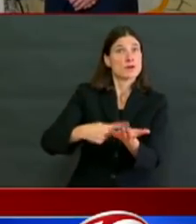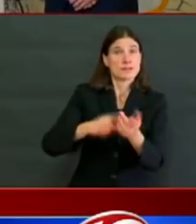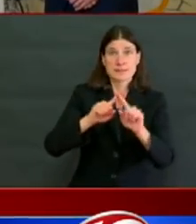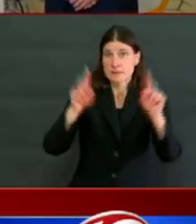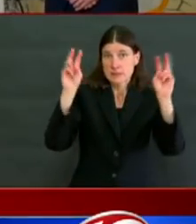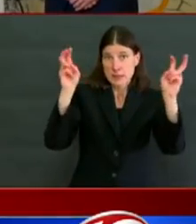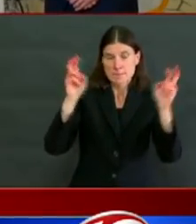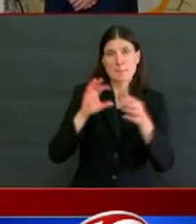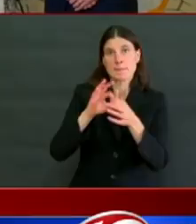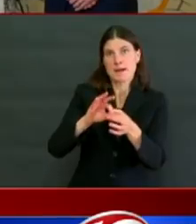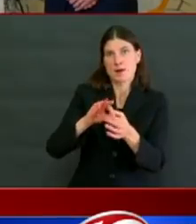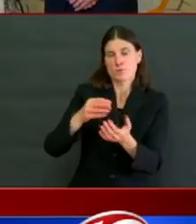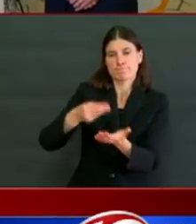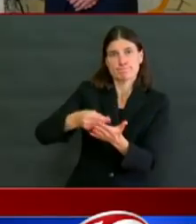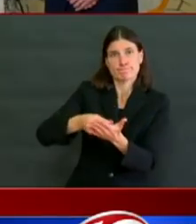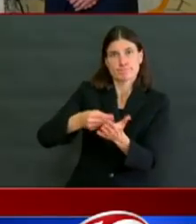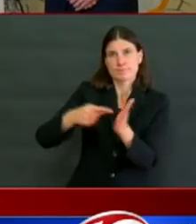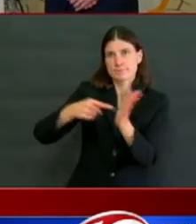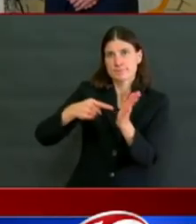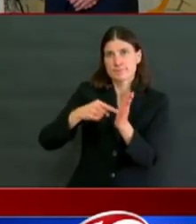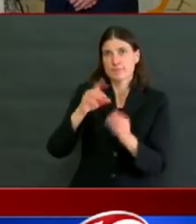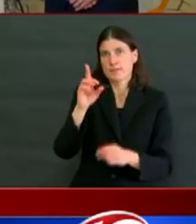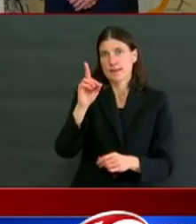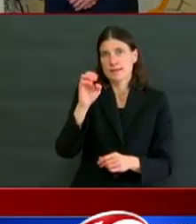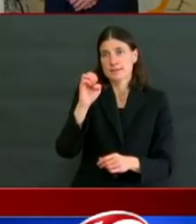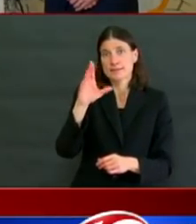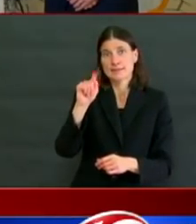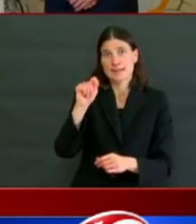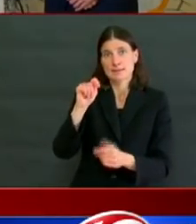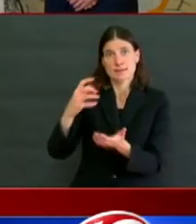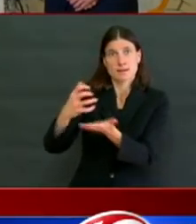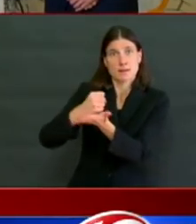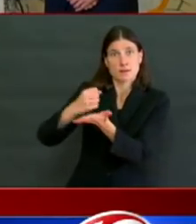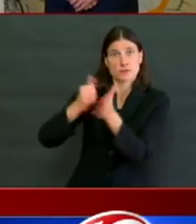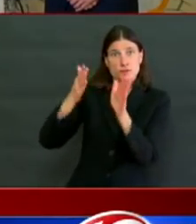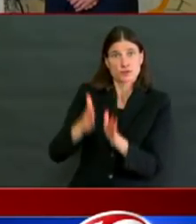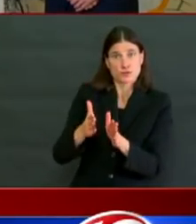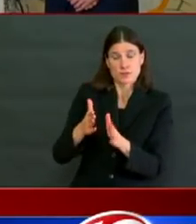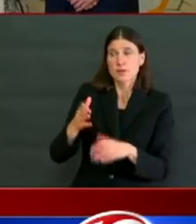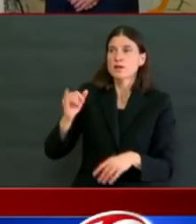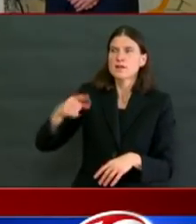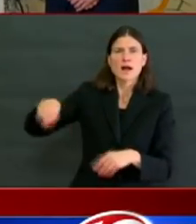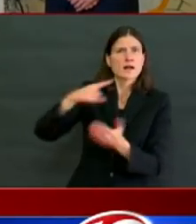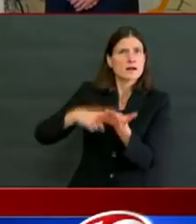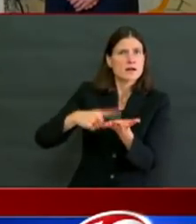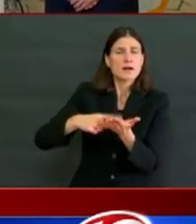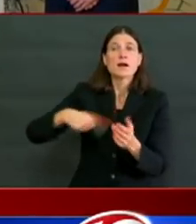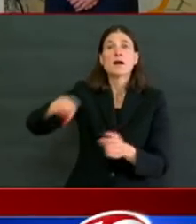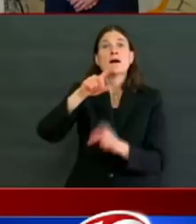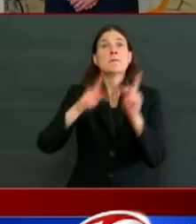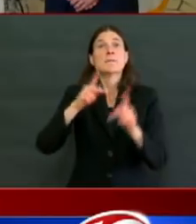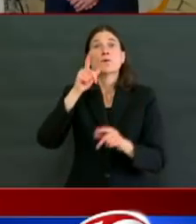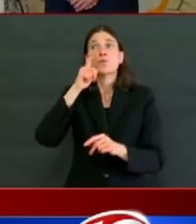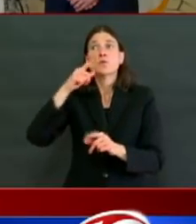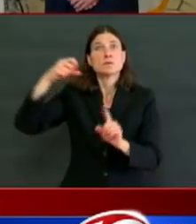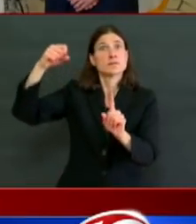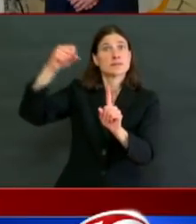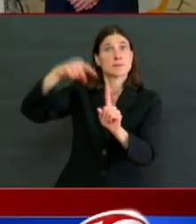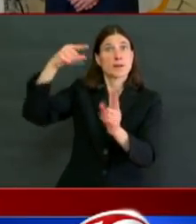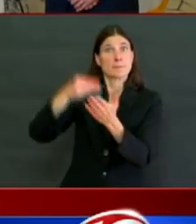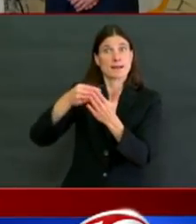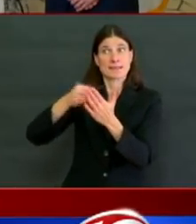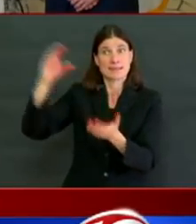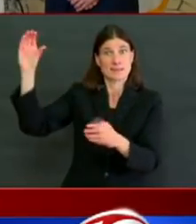your stimulus check. We have been hearing from a lot of worried Rhode Islanders who